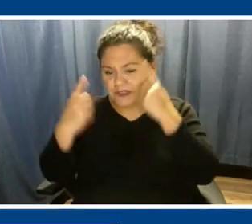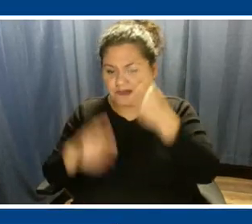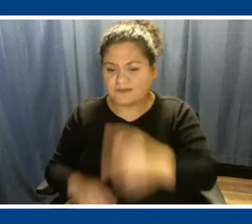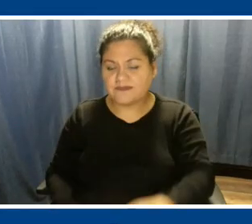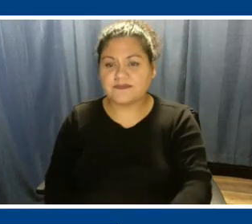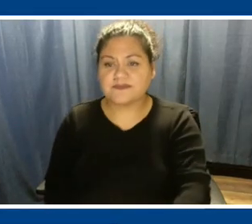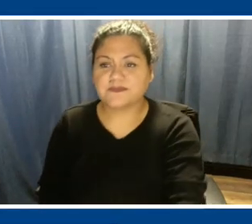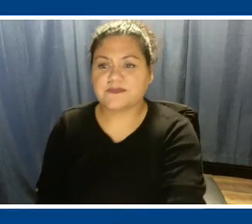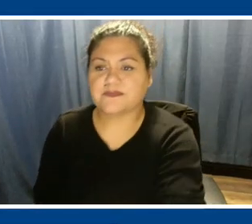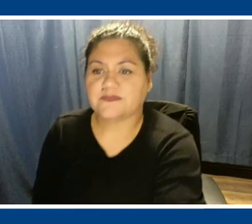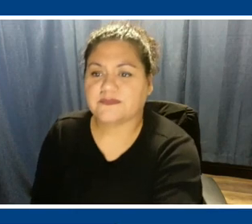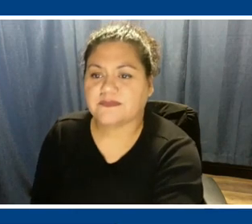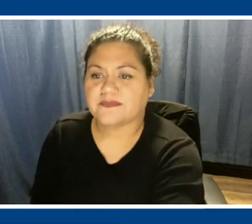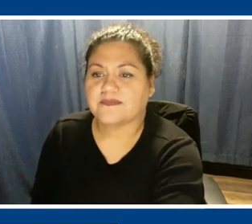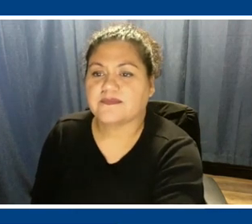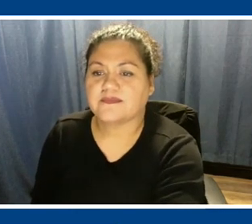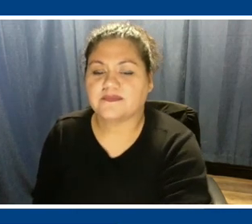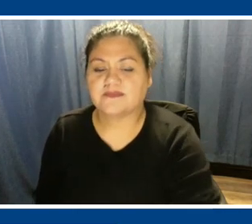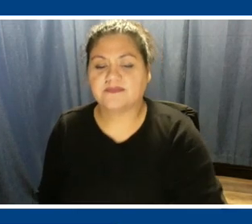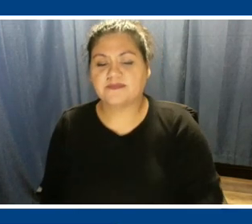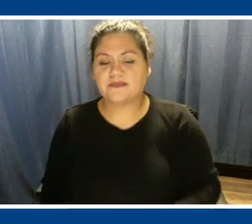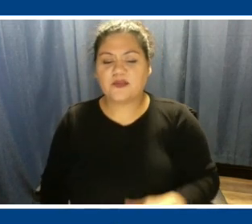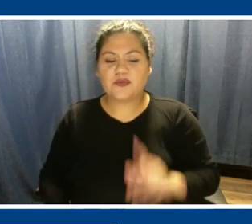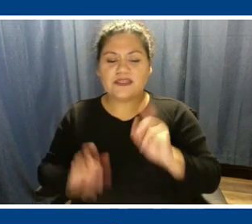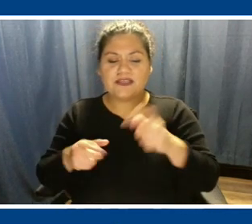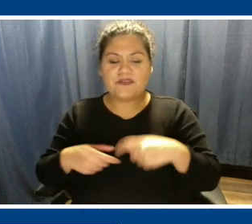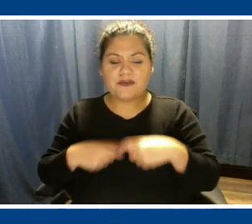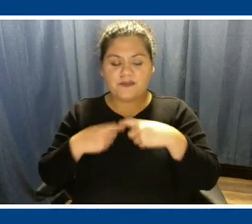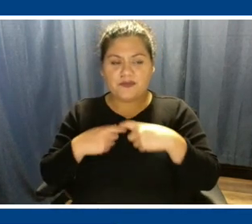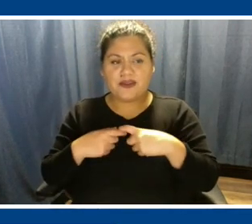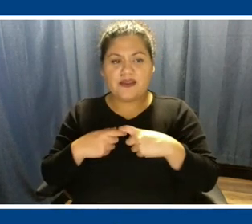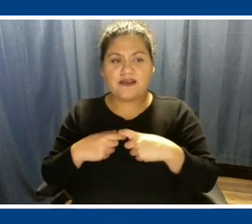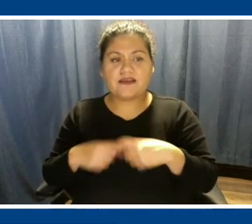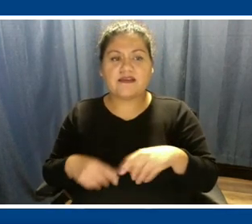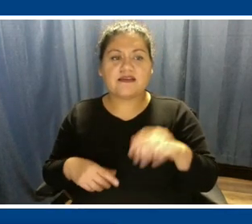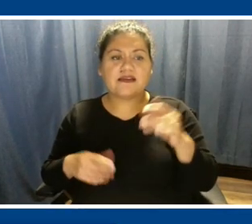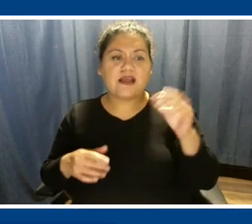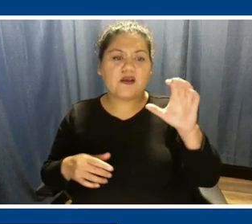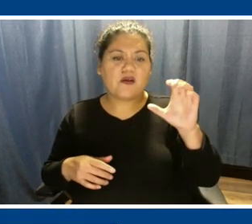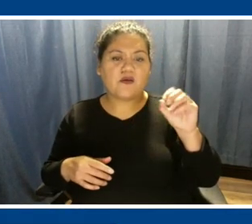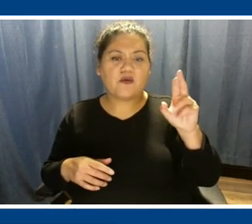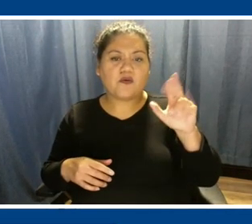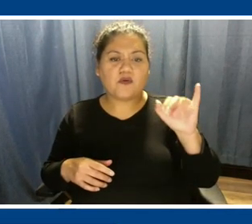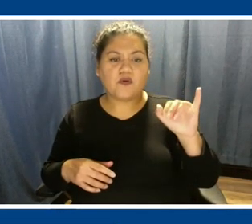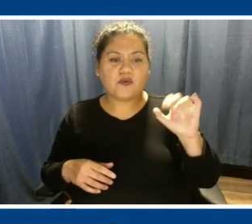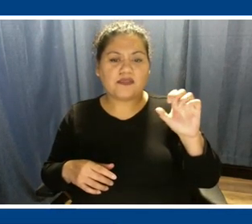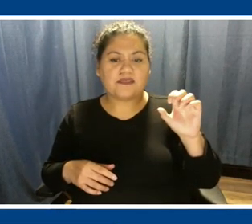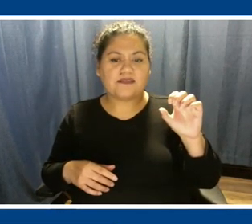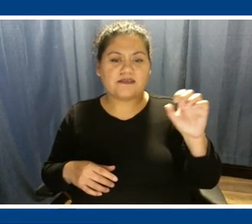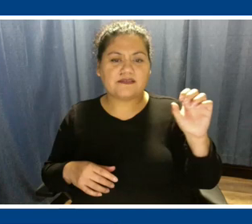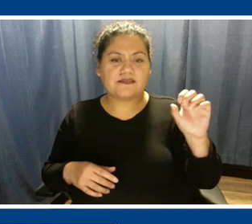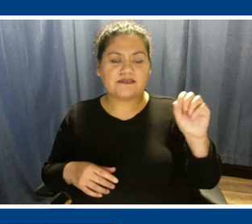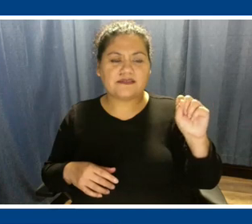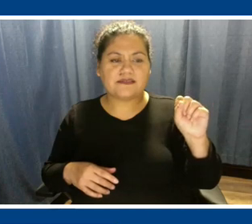Thanks, Benny. We're going to give you a little bit of a break because we're going to go to Corey Kaczynski next, our Chief Financial Officer. Corey, of course,